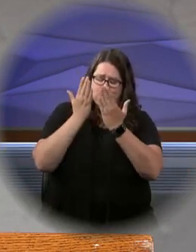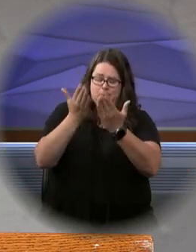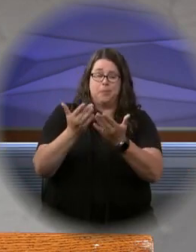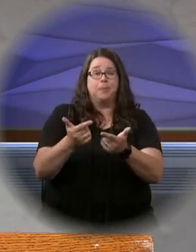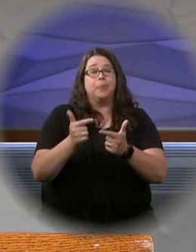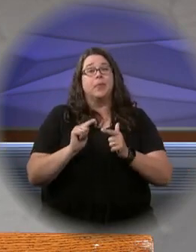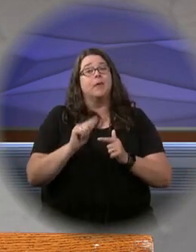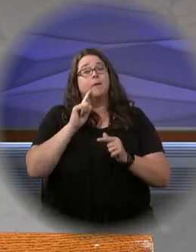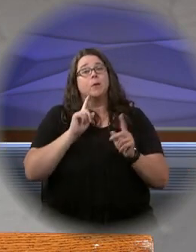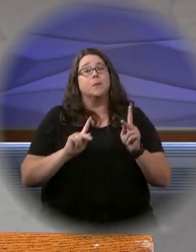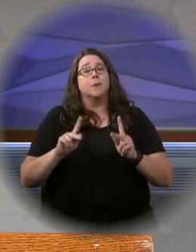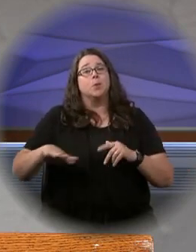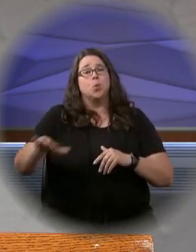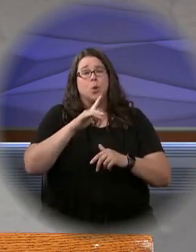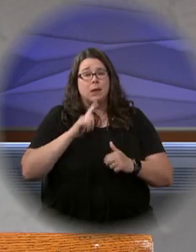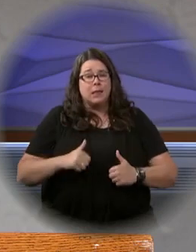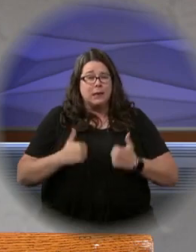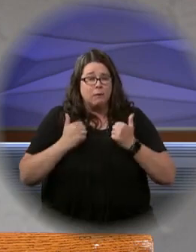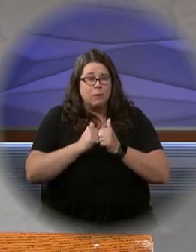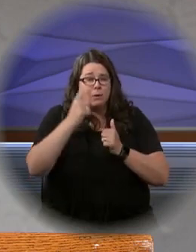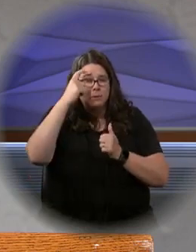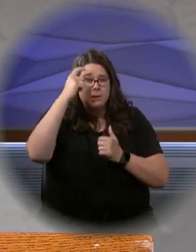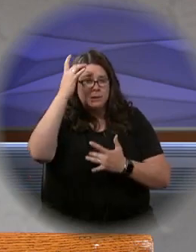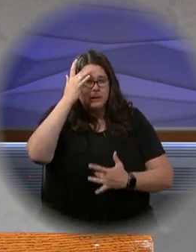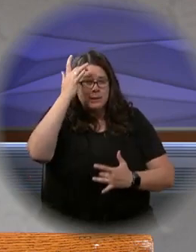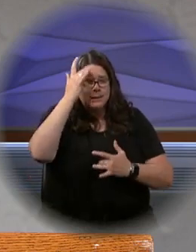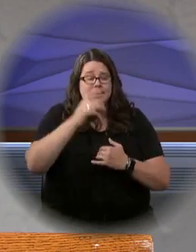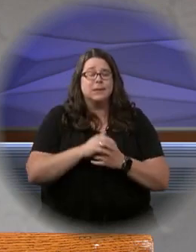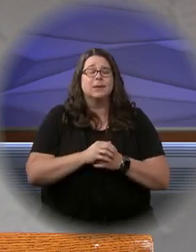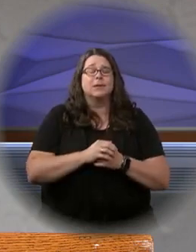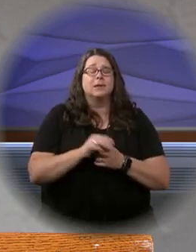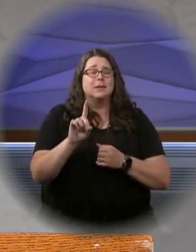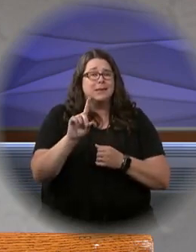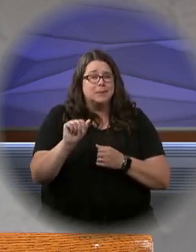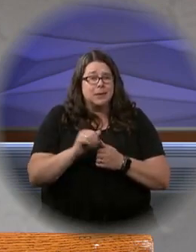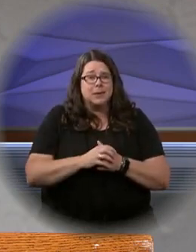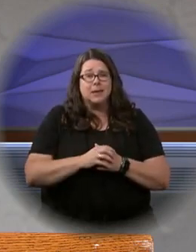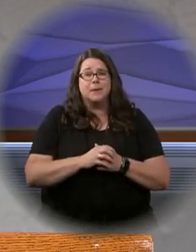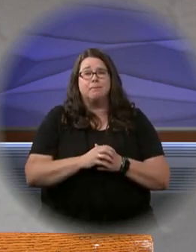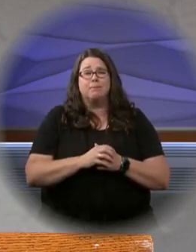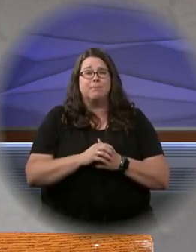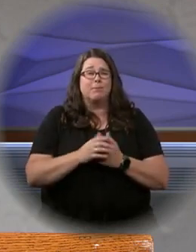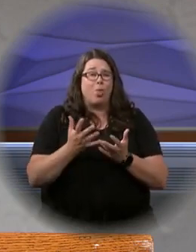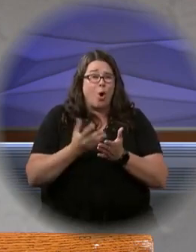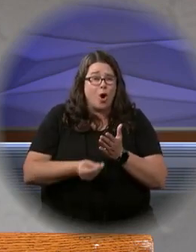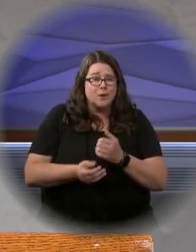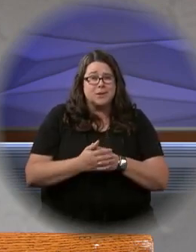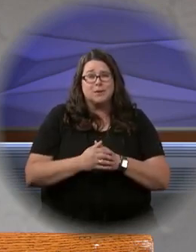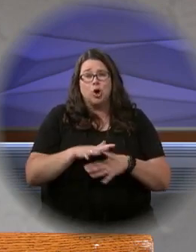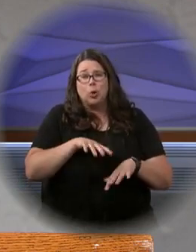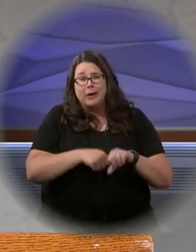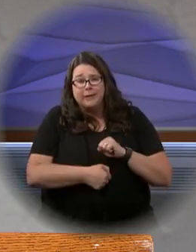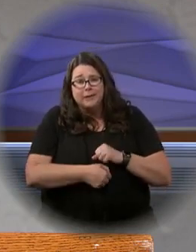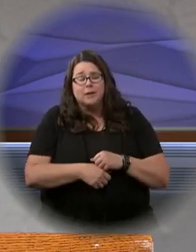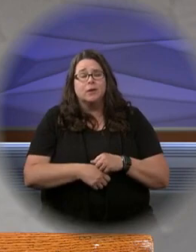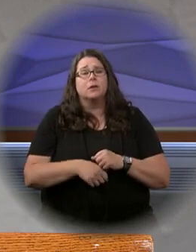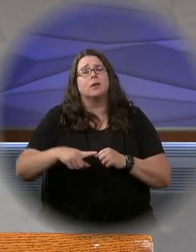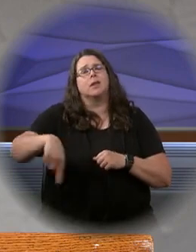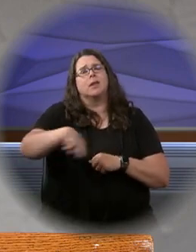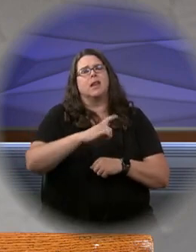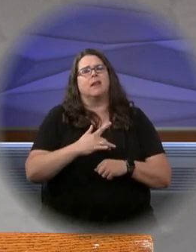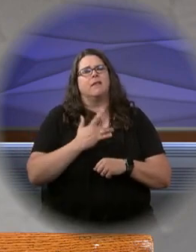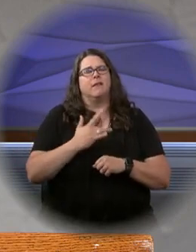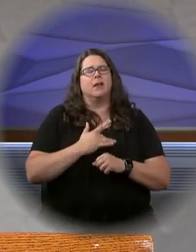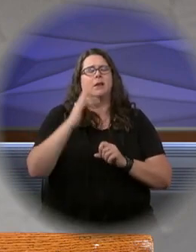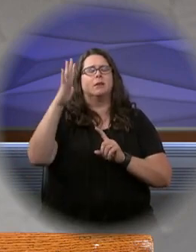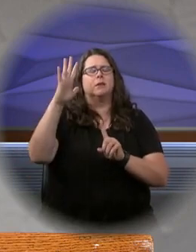prayer. For those who are living with mental illness, disability, loss, or grief, may they feel